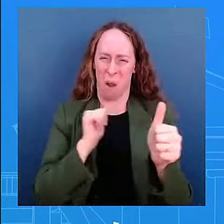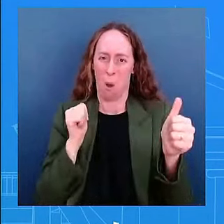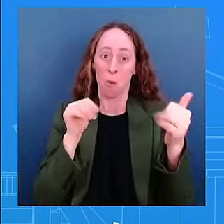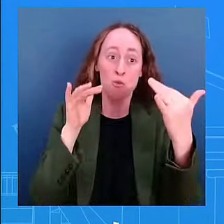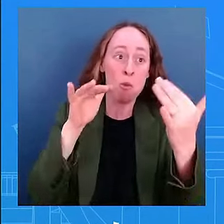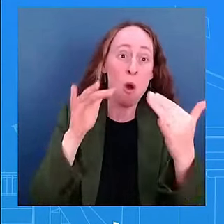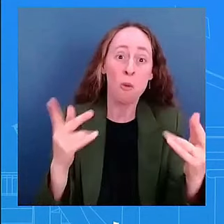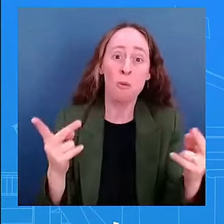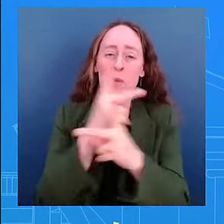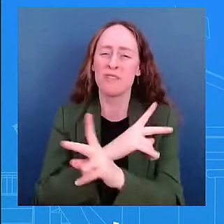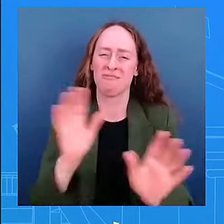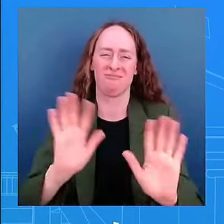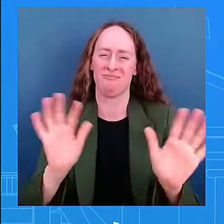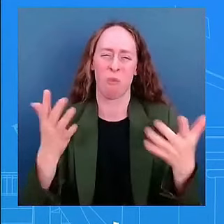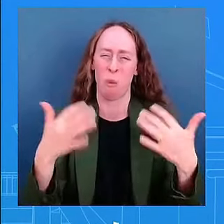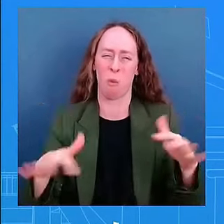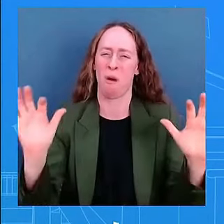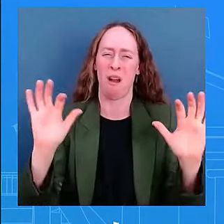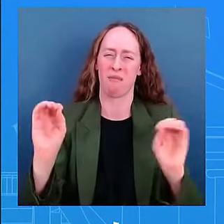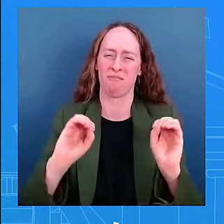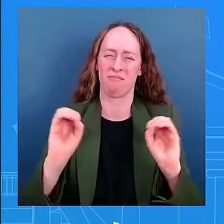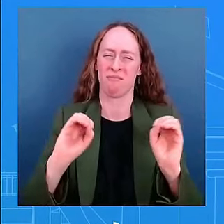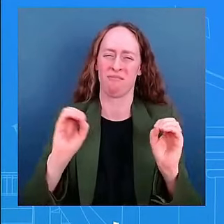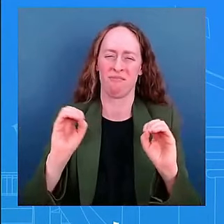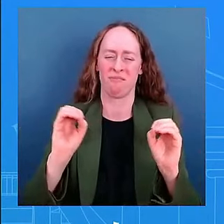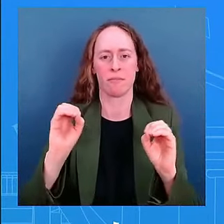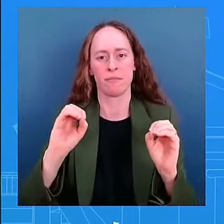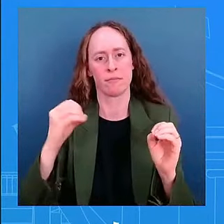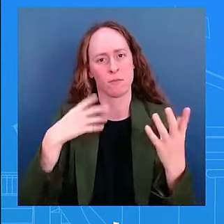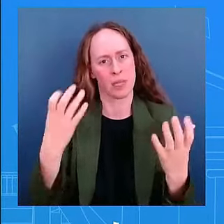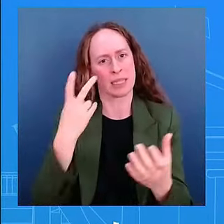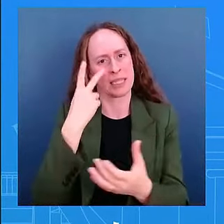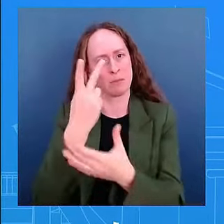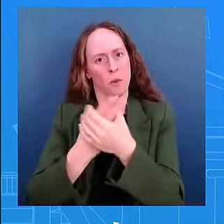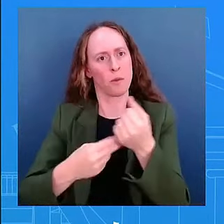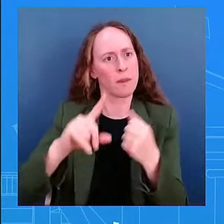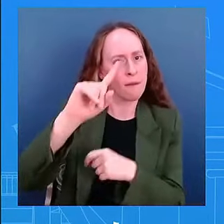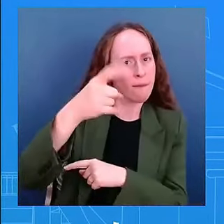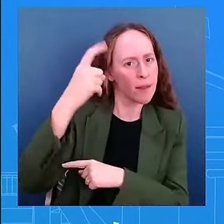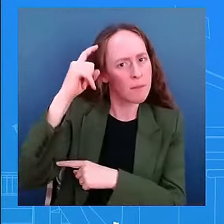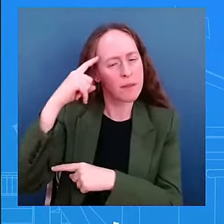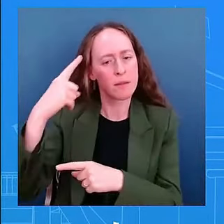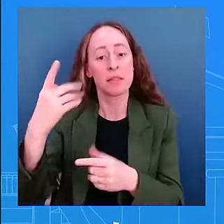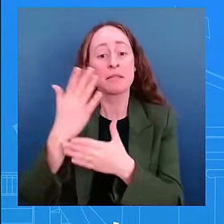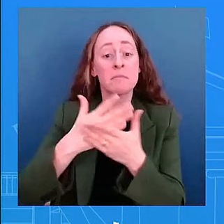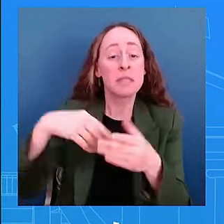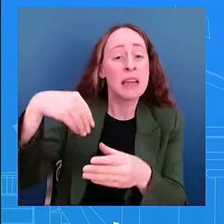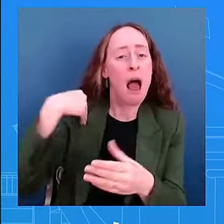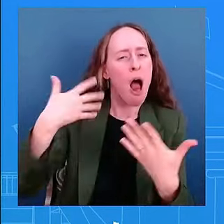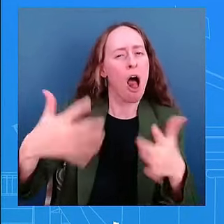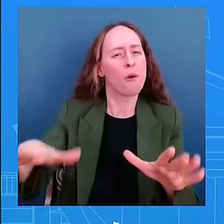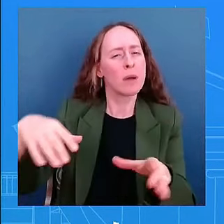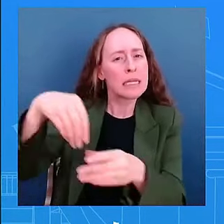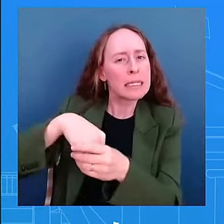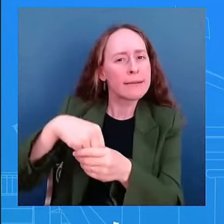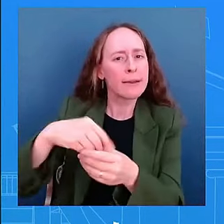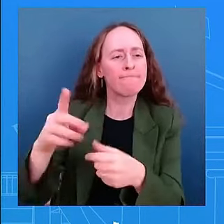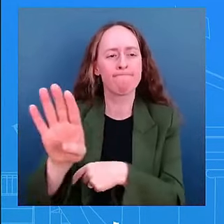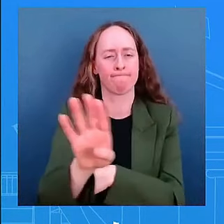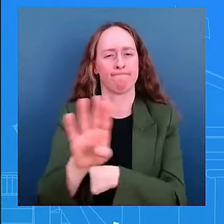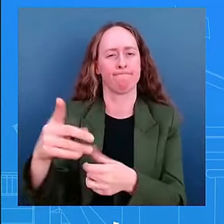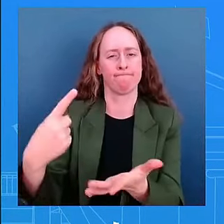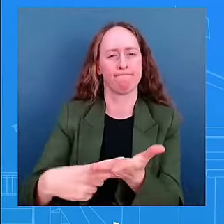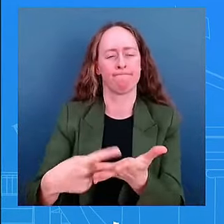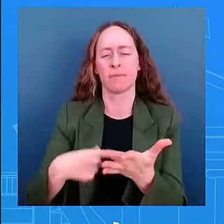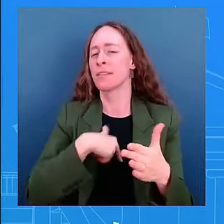uh private discussions from here uh but it is important it is important for the people of israel is important for uh the